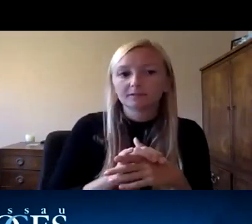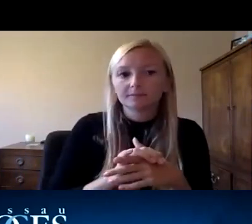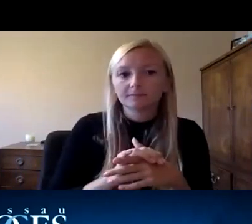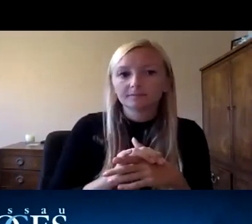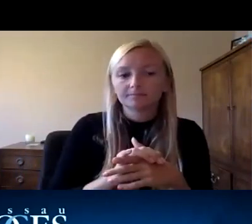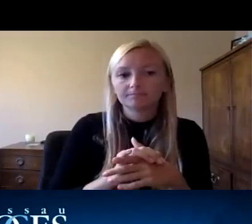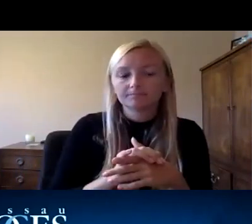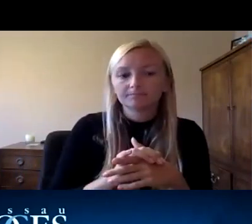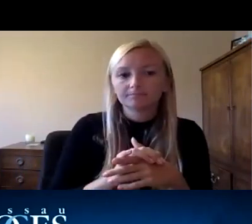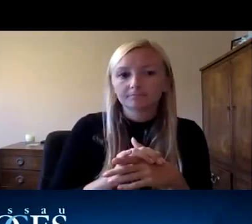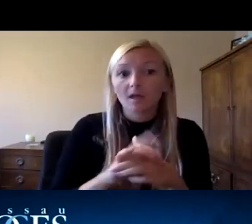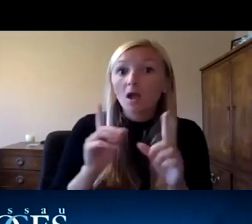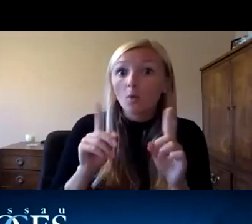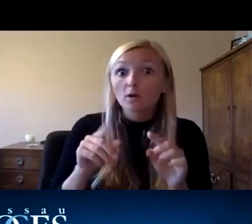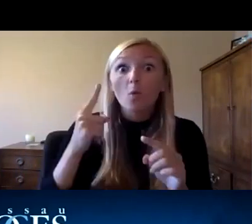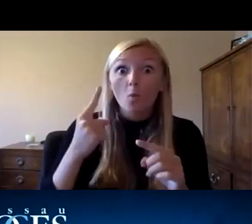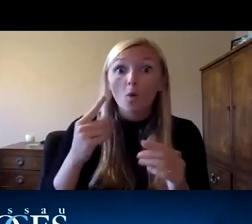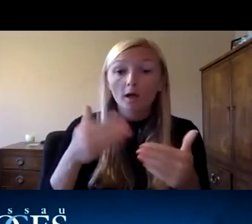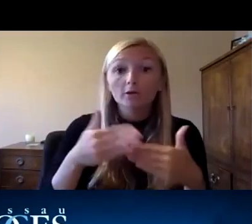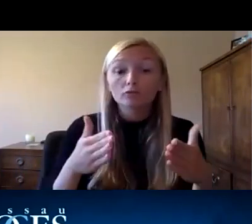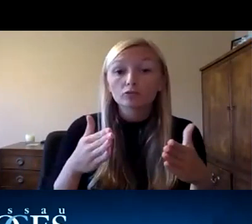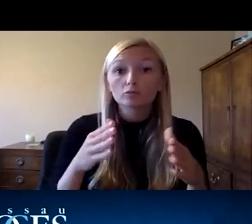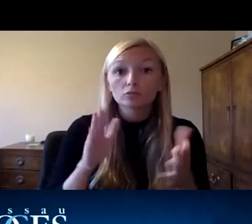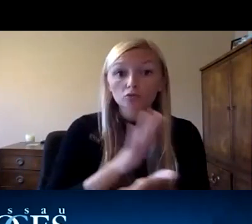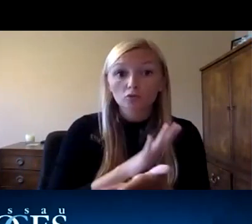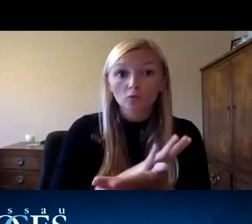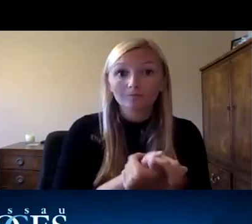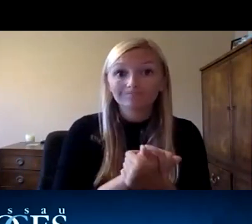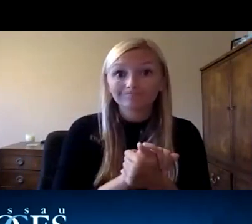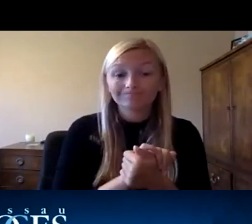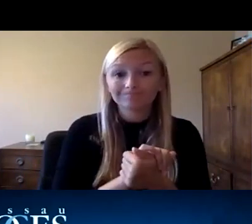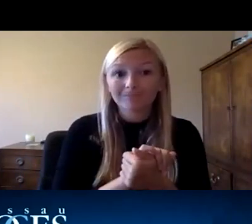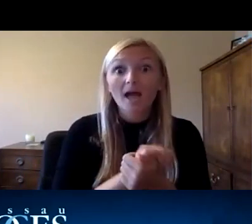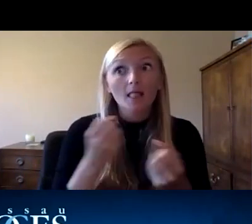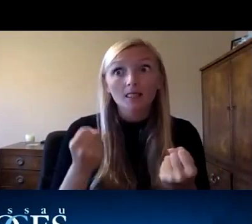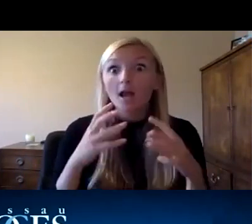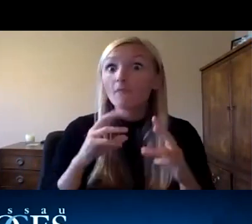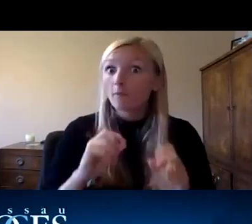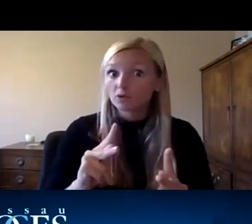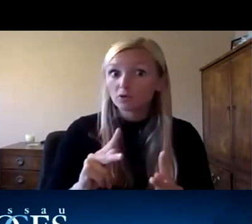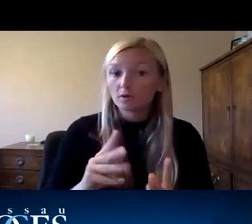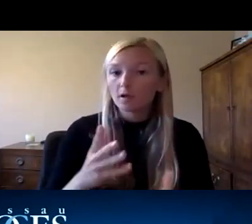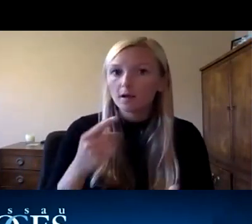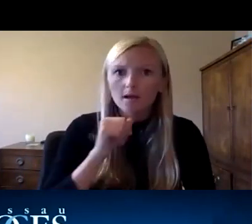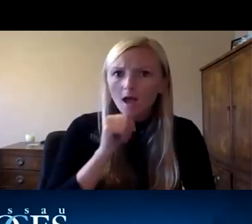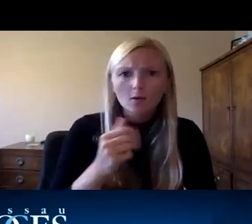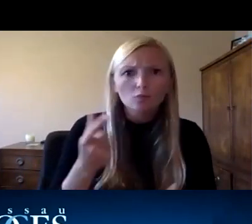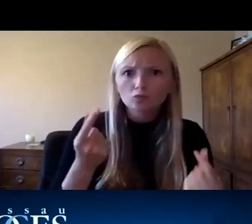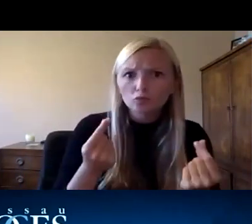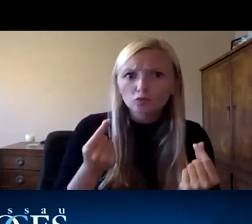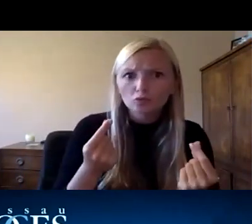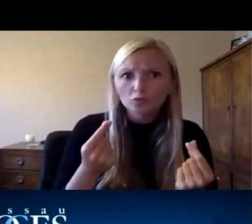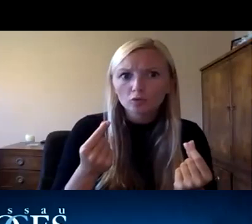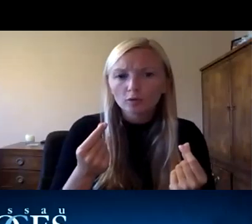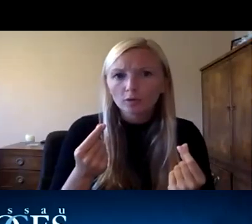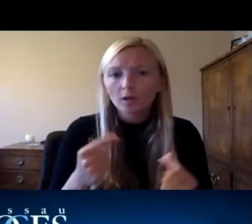um i went to a one-room school and so in that one-room school had lots of opportunity to learn not what to do but also what